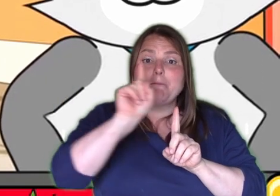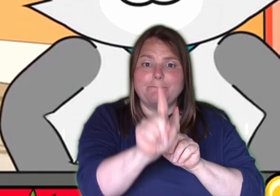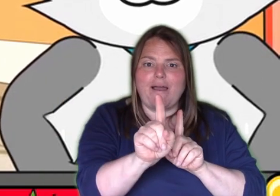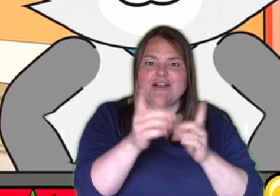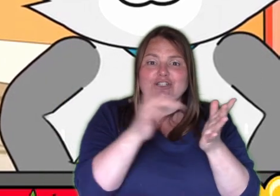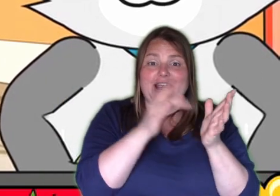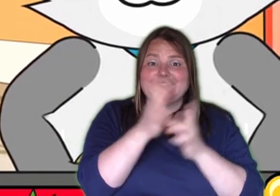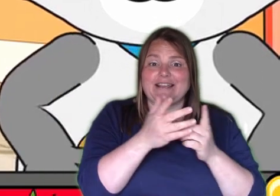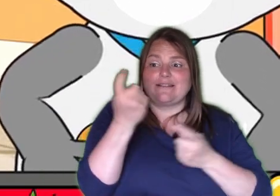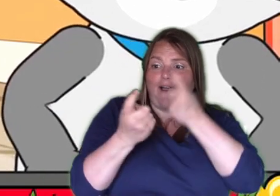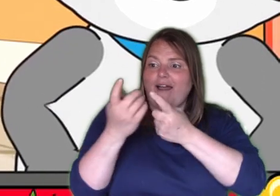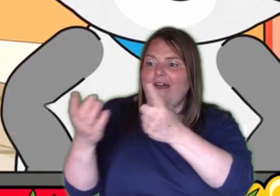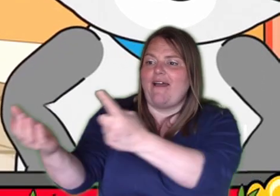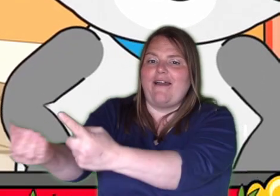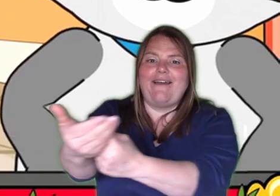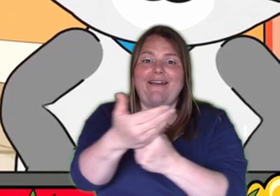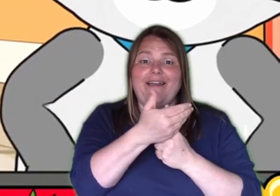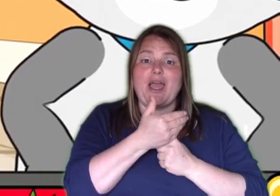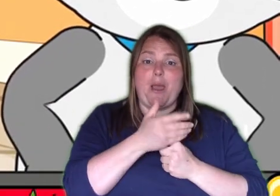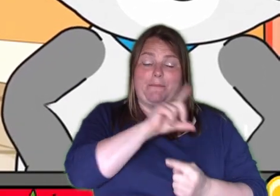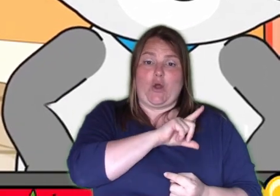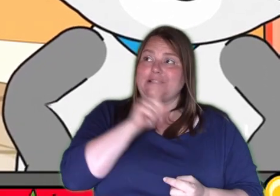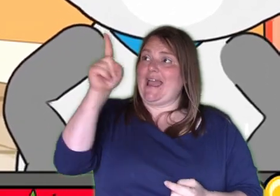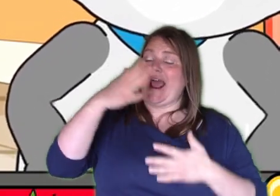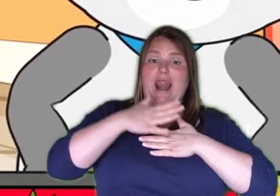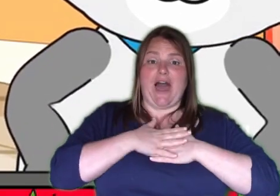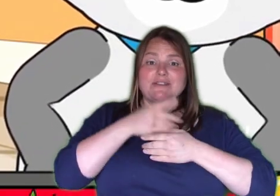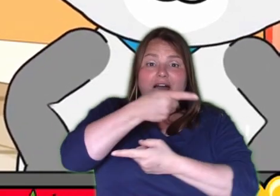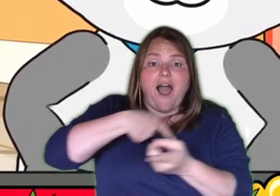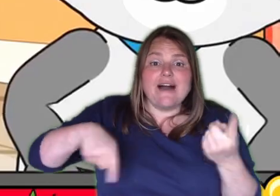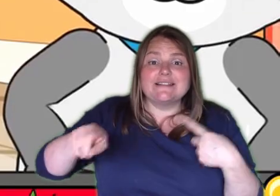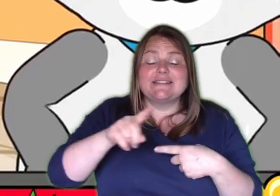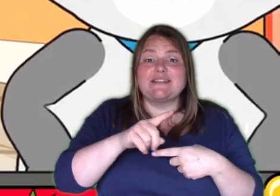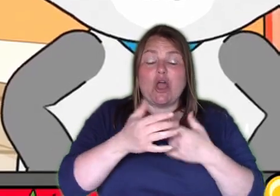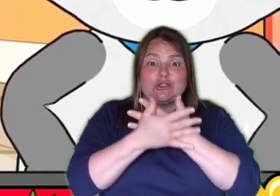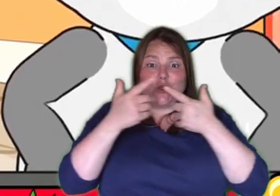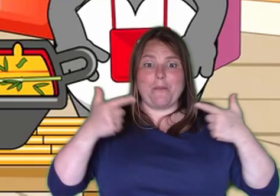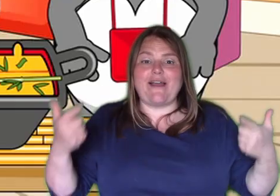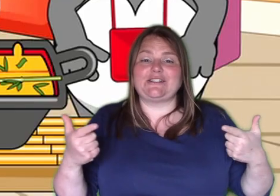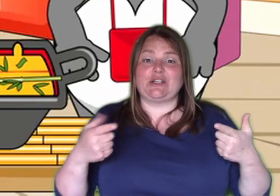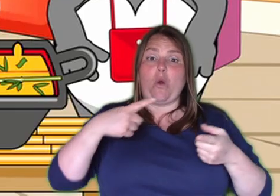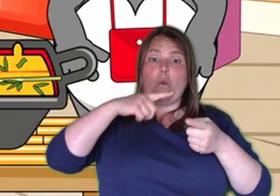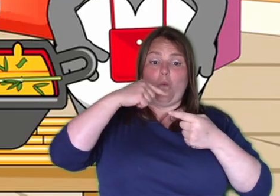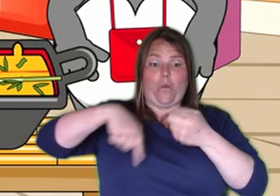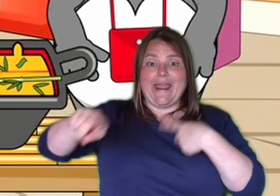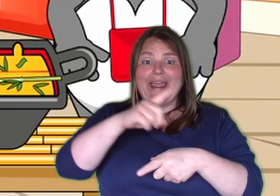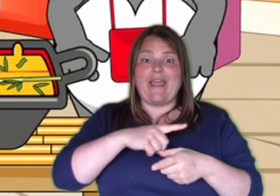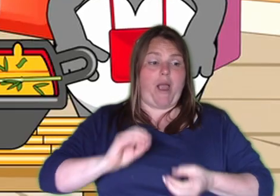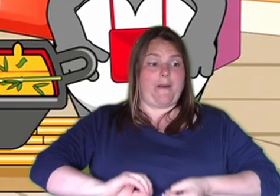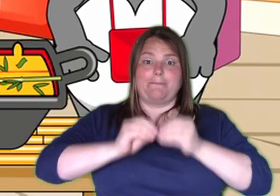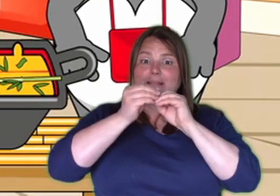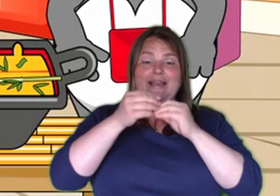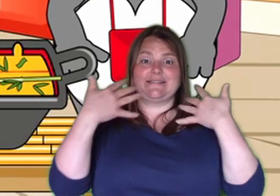find us because he loves us so much. We are all marvellously made. And number two,